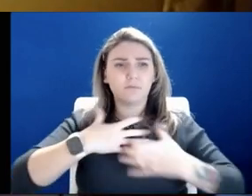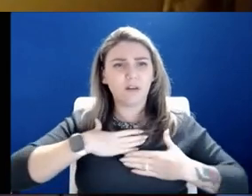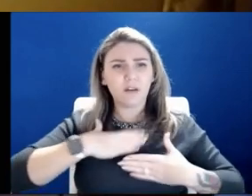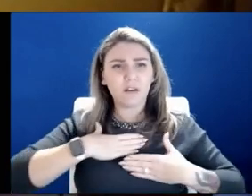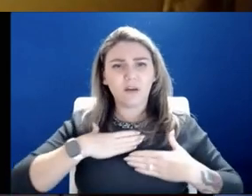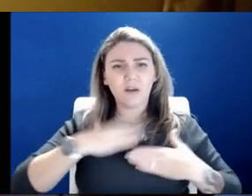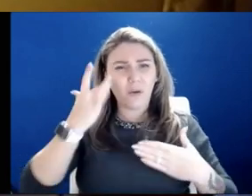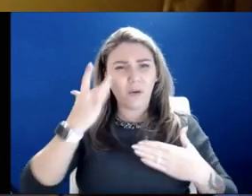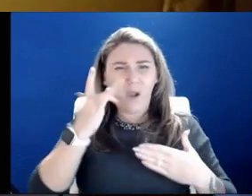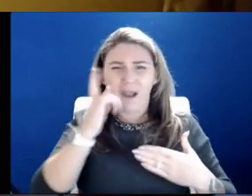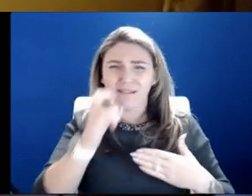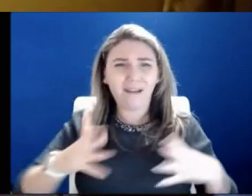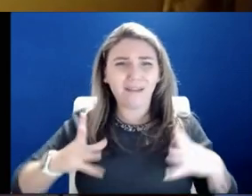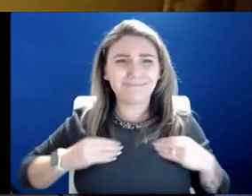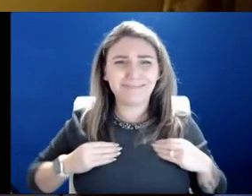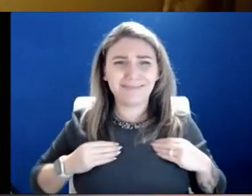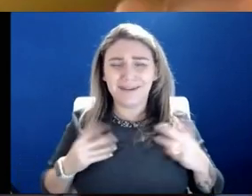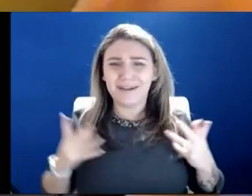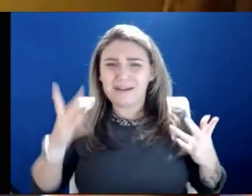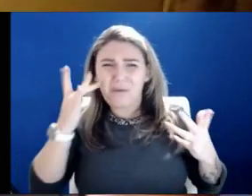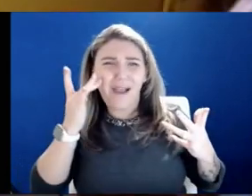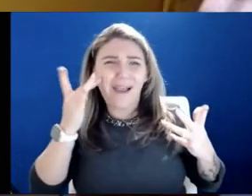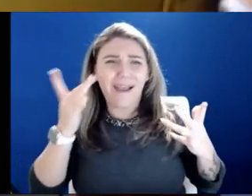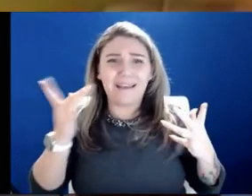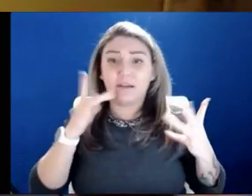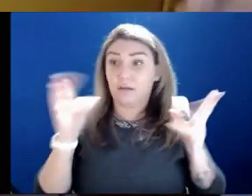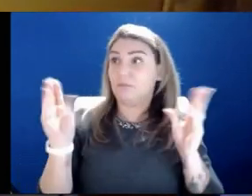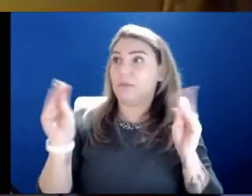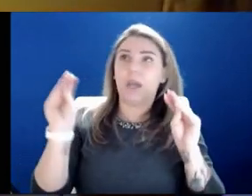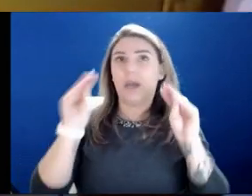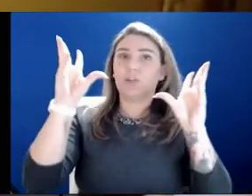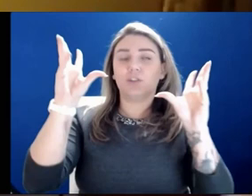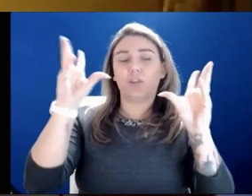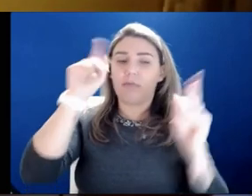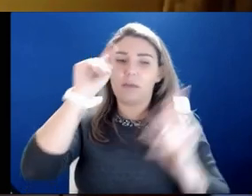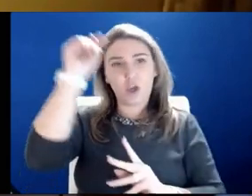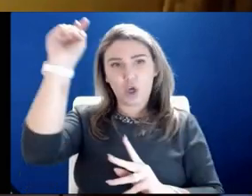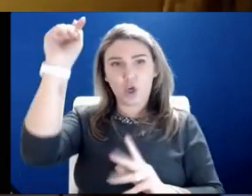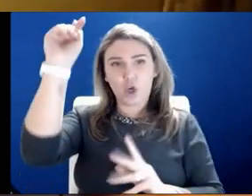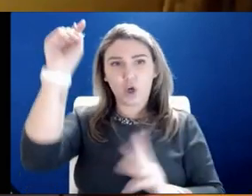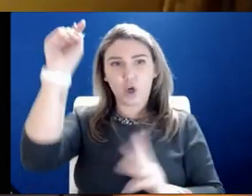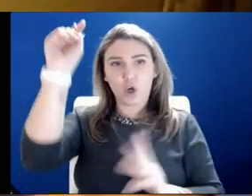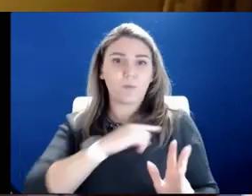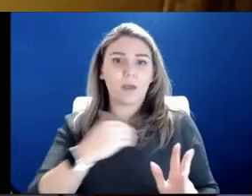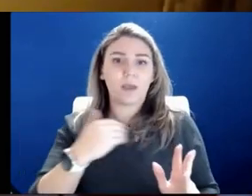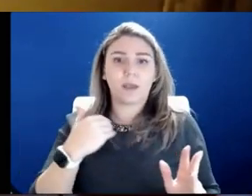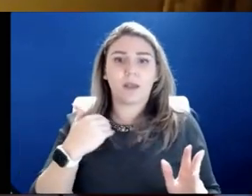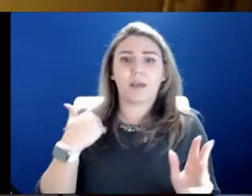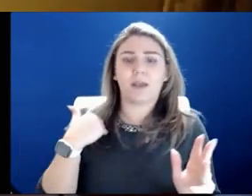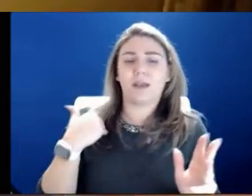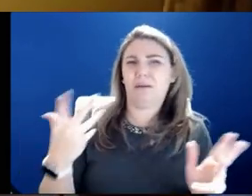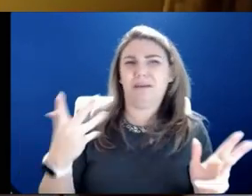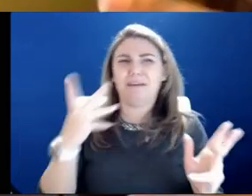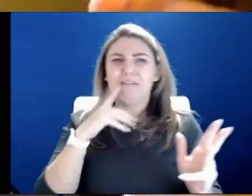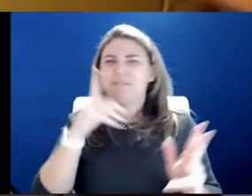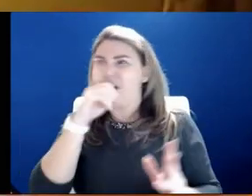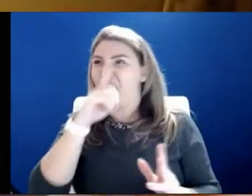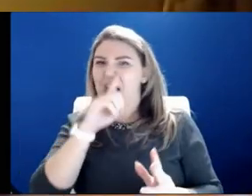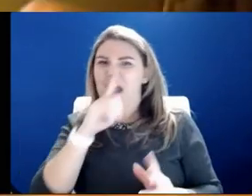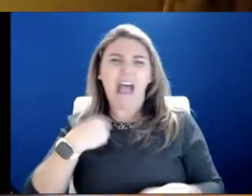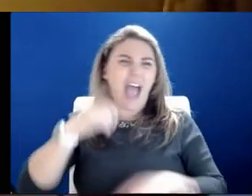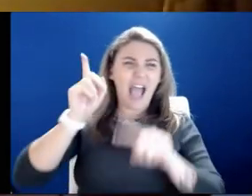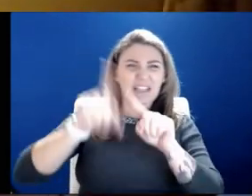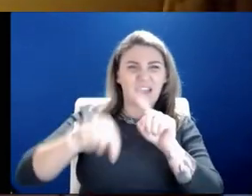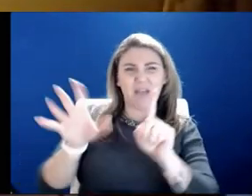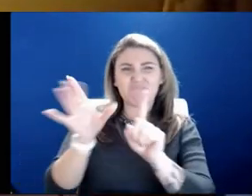take it? There are these kind of magical theories and all of that as if we live in a medieval era where people say, well, I can't get it